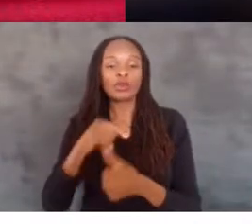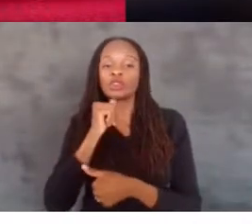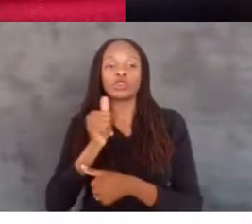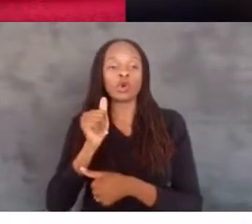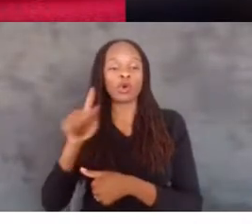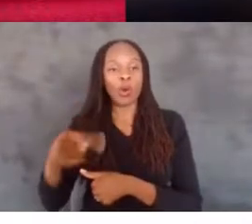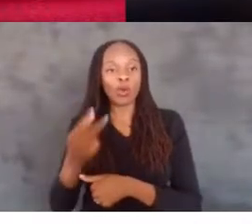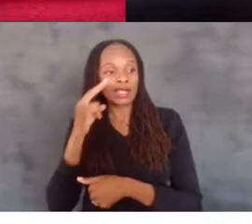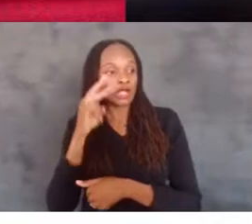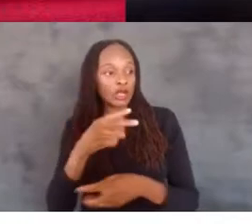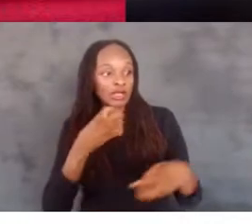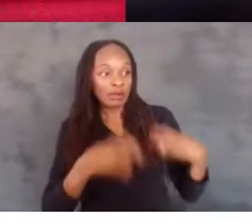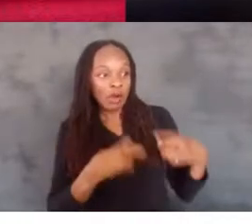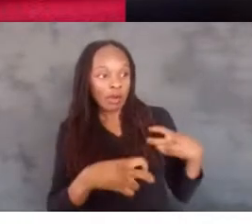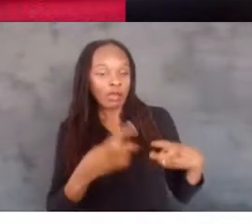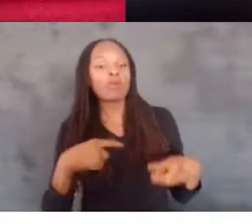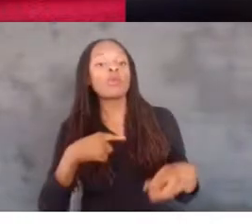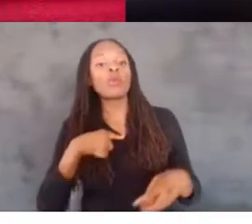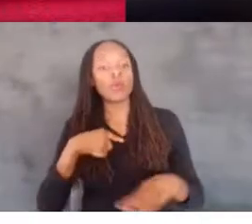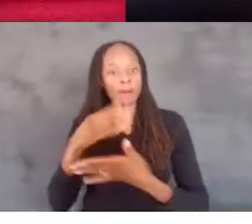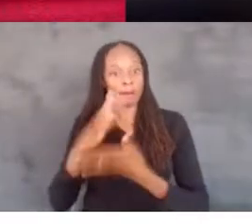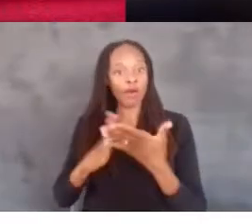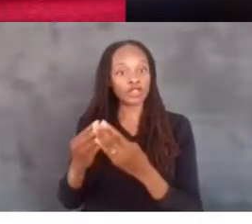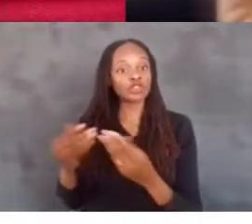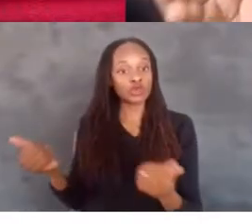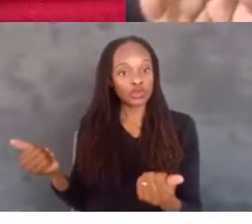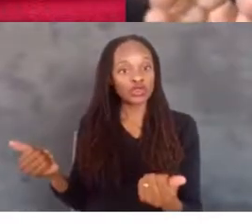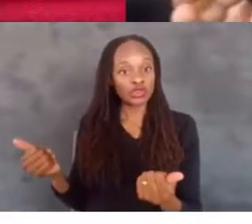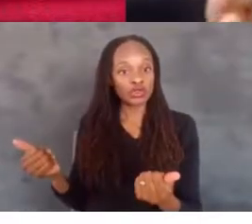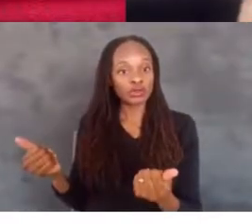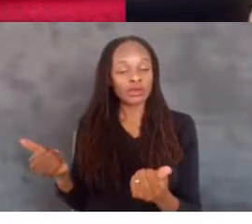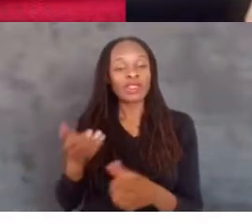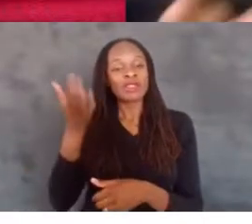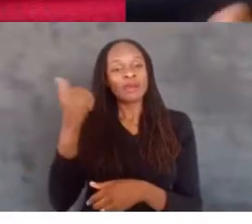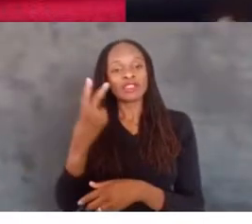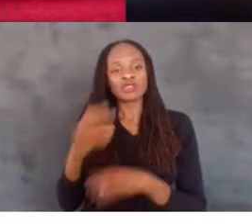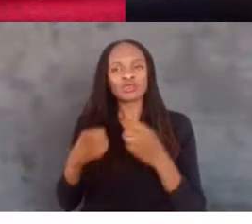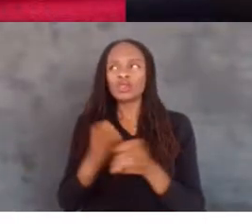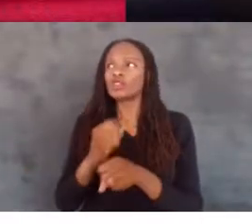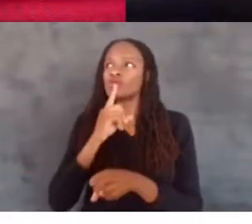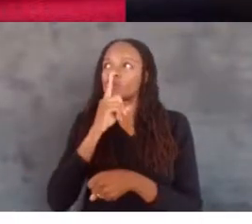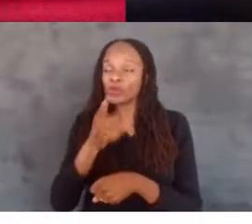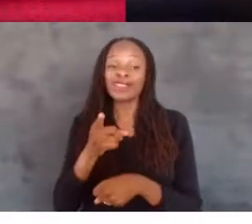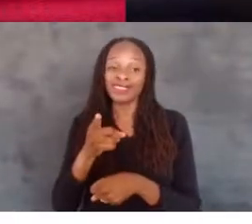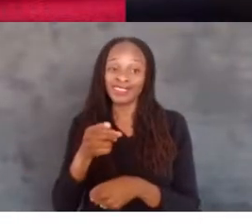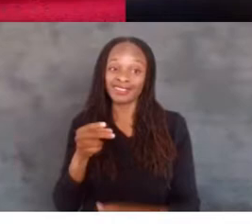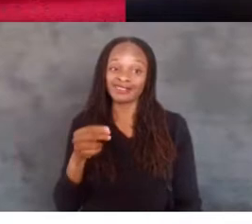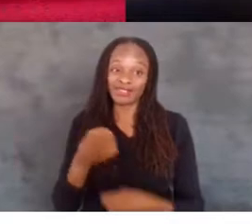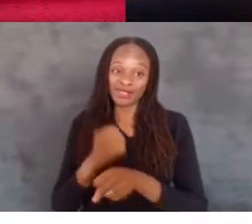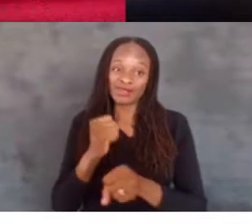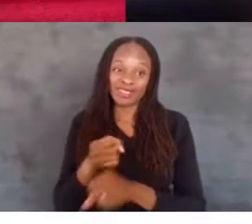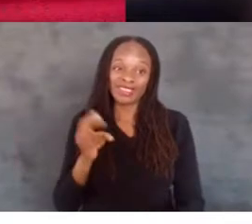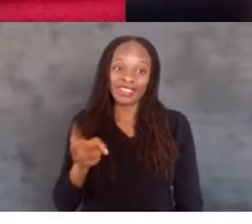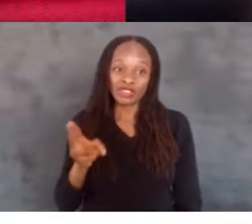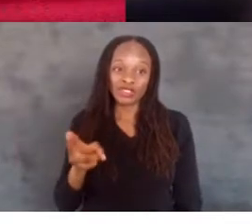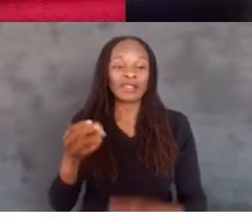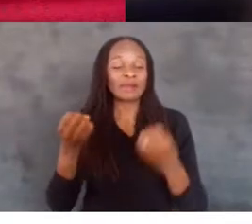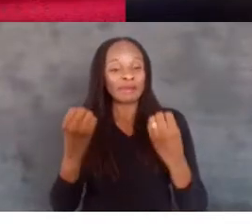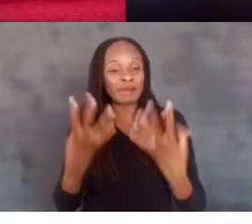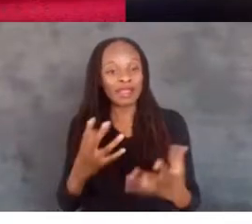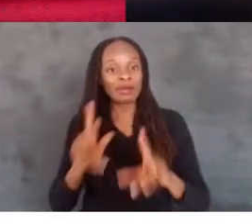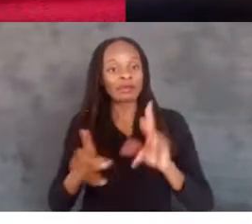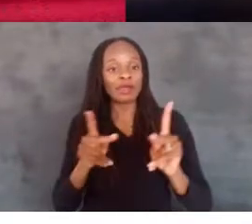problem. We're part of the solution. And these last two years have been truly historic. Many people have been